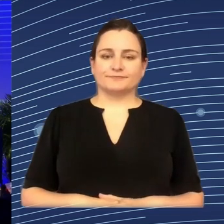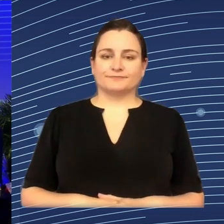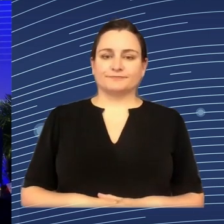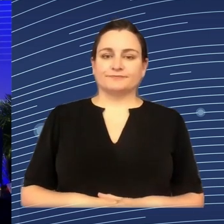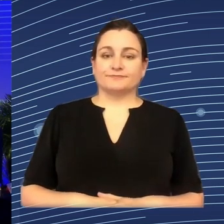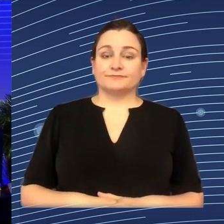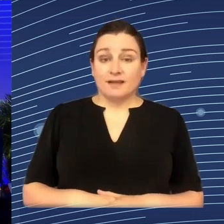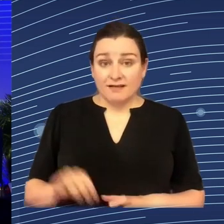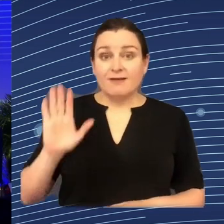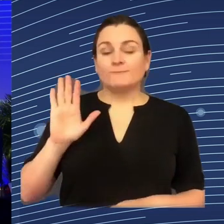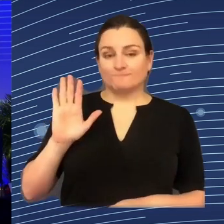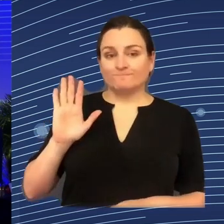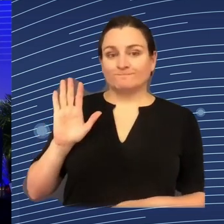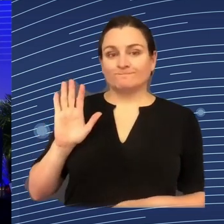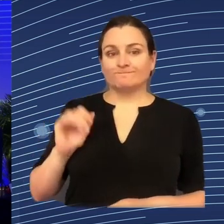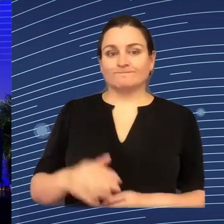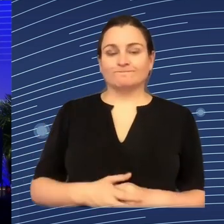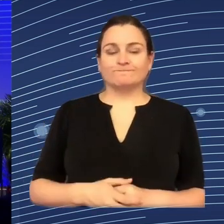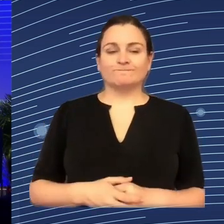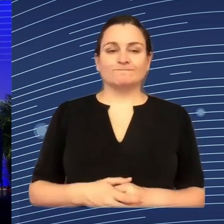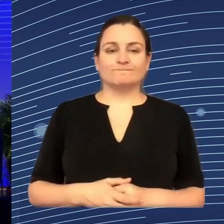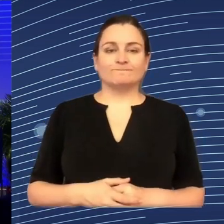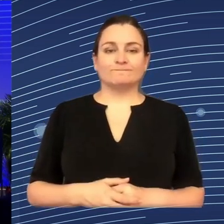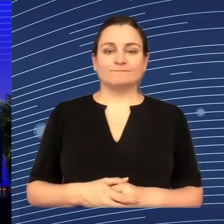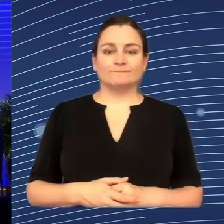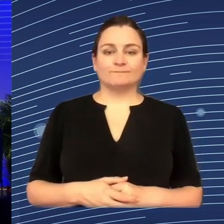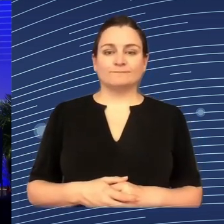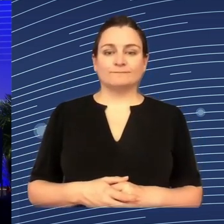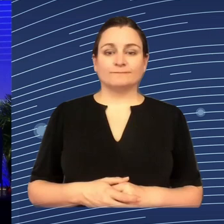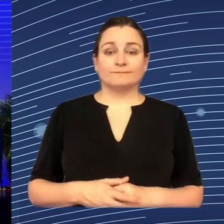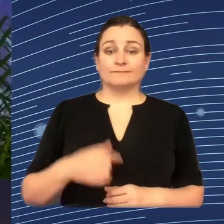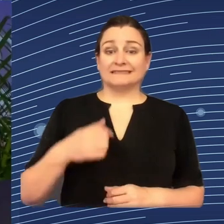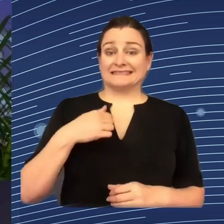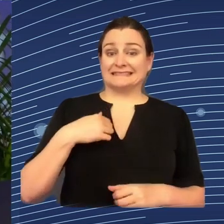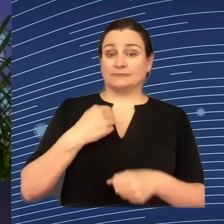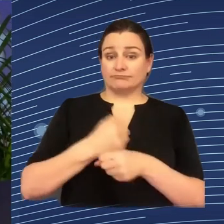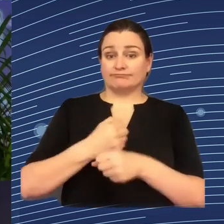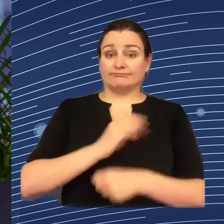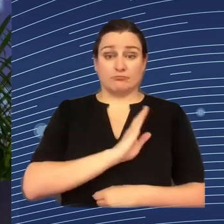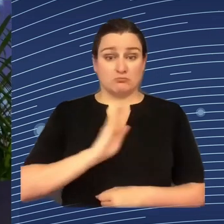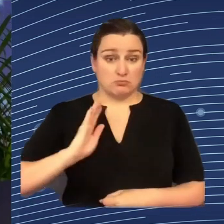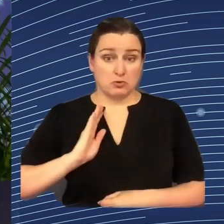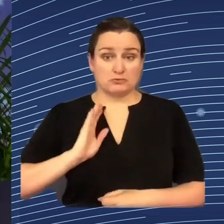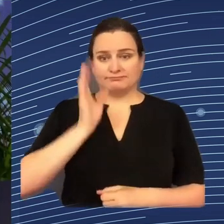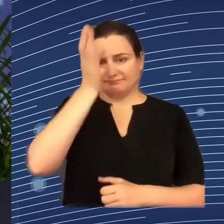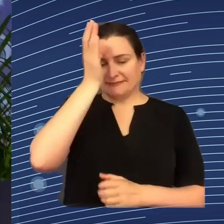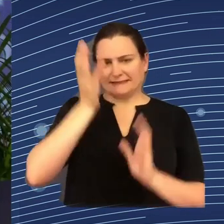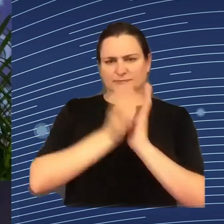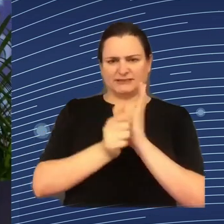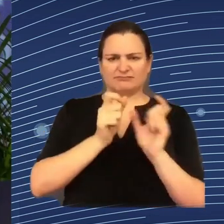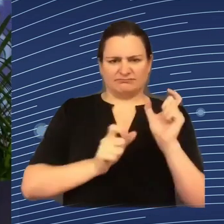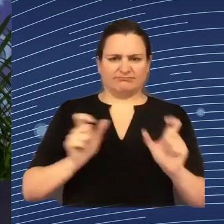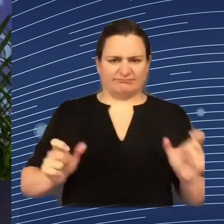who is the expert on that, Aida Ponce from the European Trade Institute, has developed what we need to have as workers